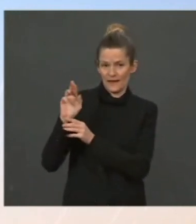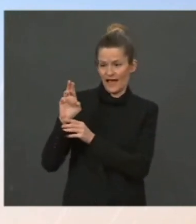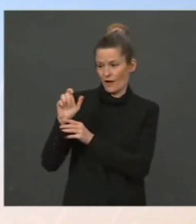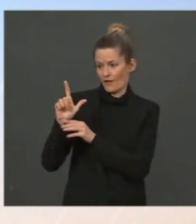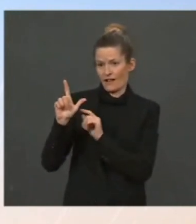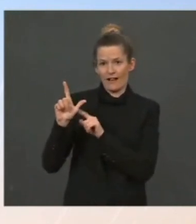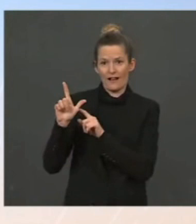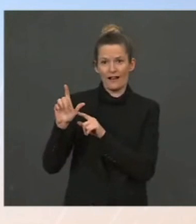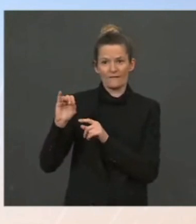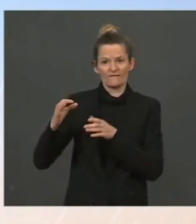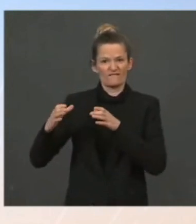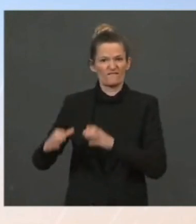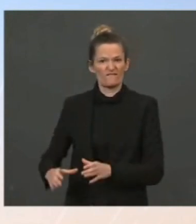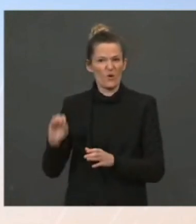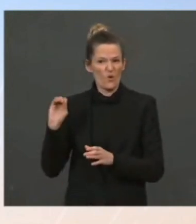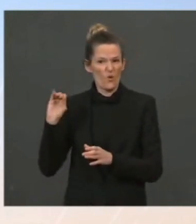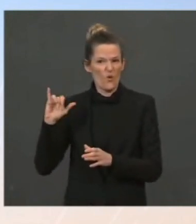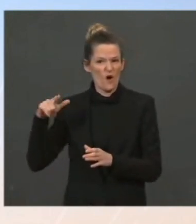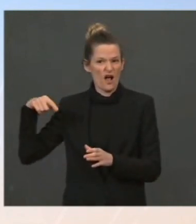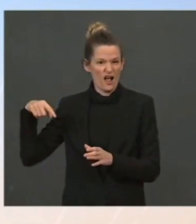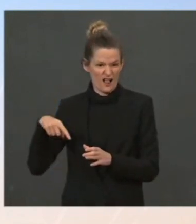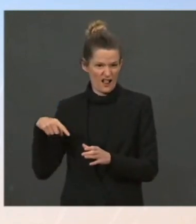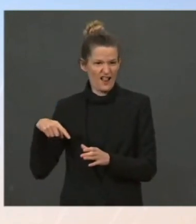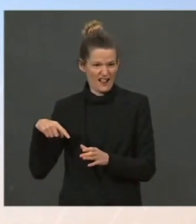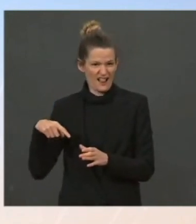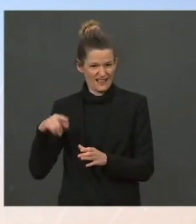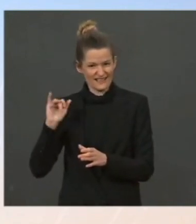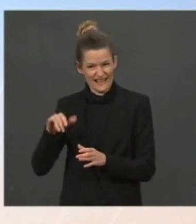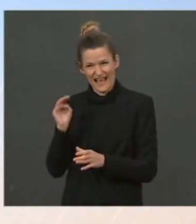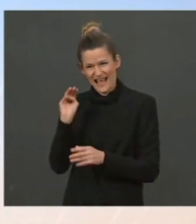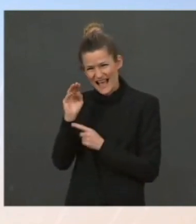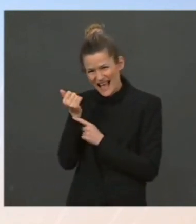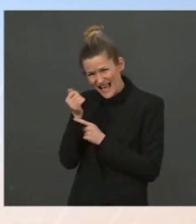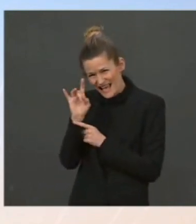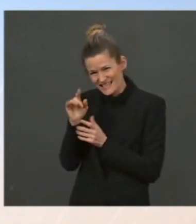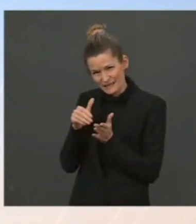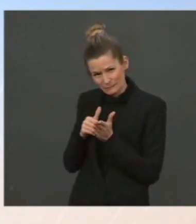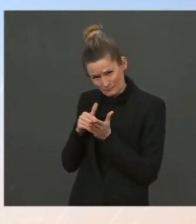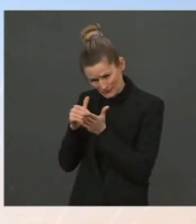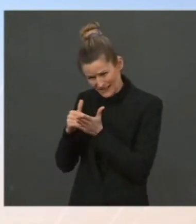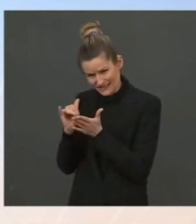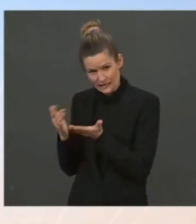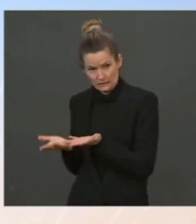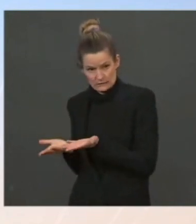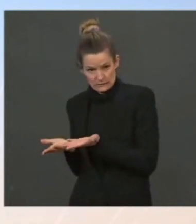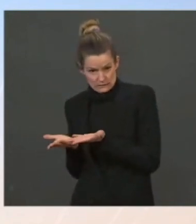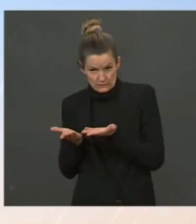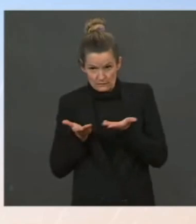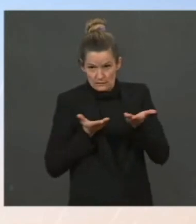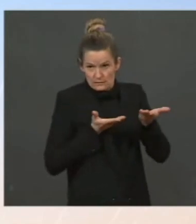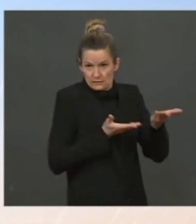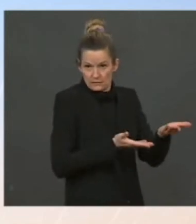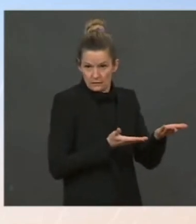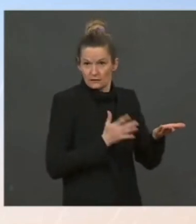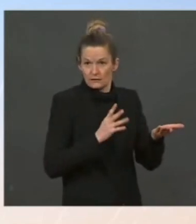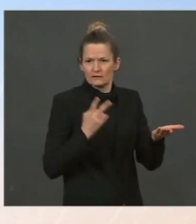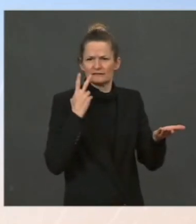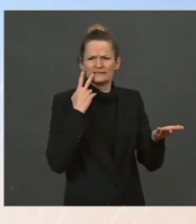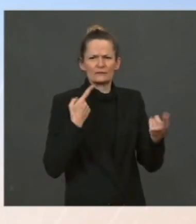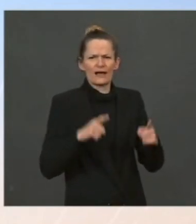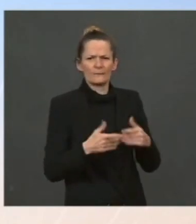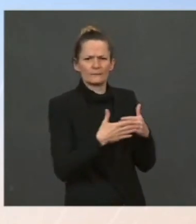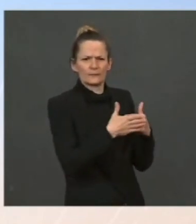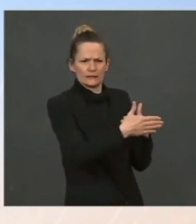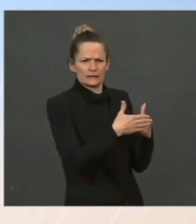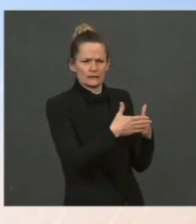we are moving forward, 18 million barrels for that. So we're taking these steps, obviously, because we have to meet the immediate